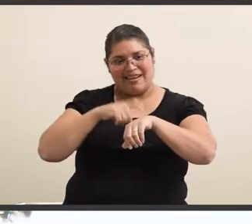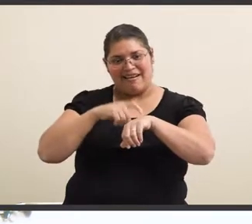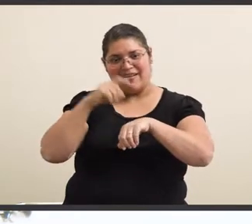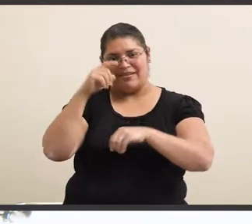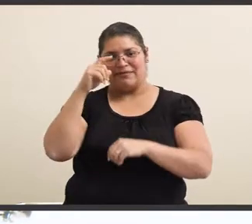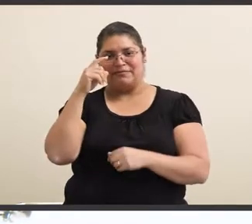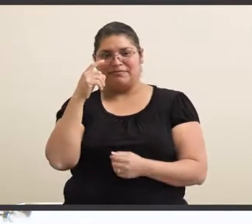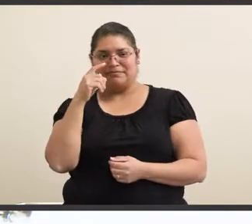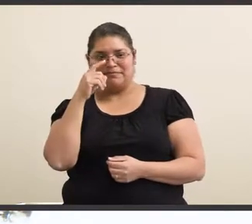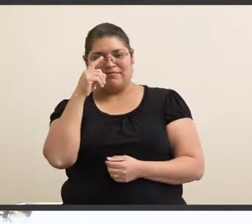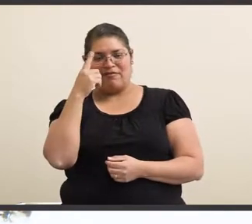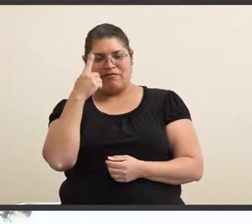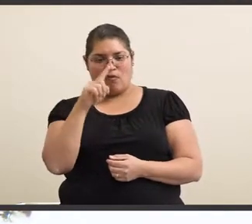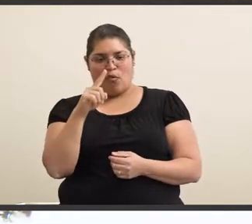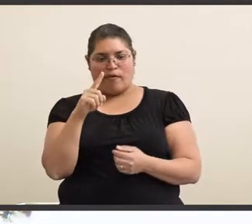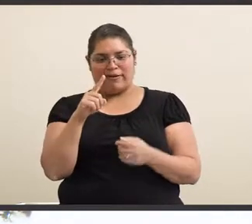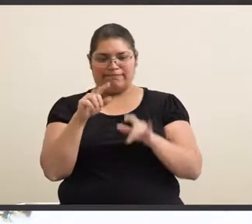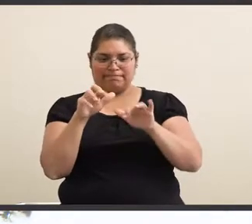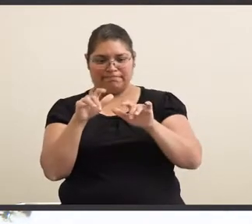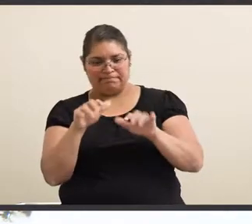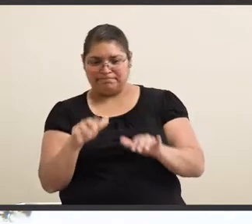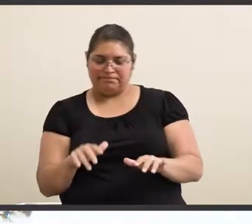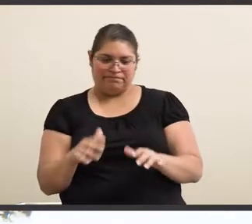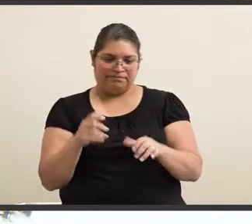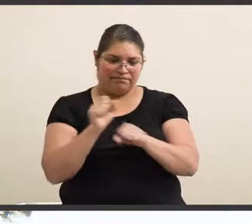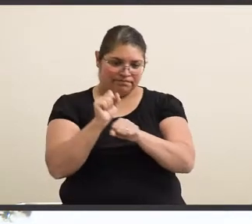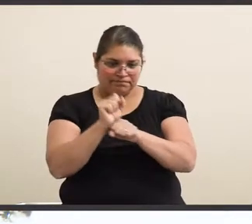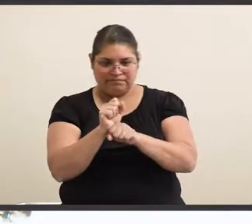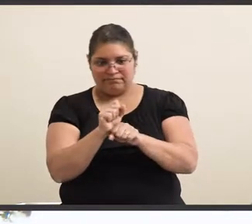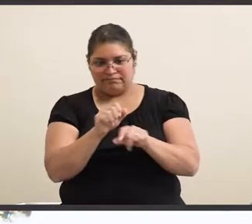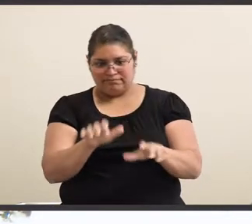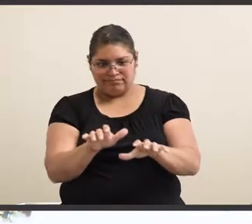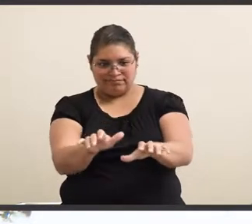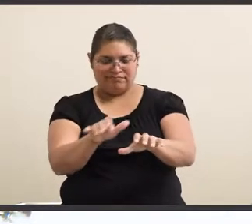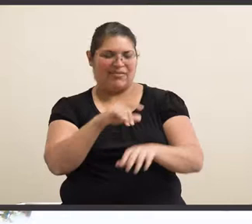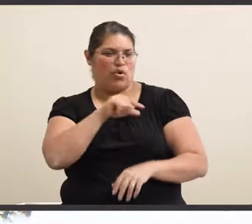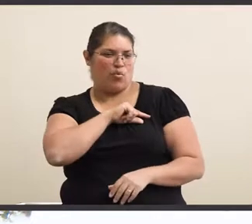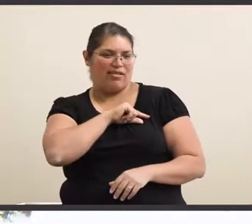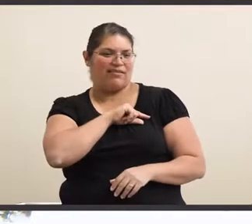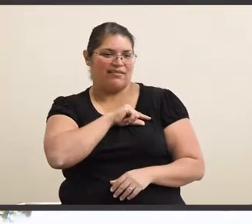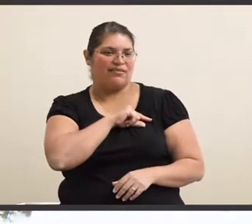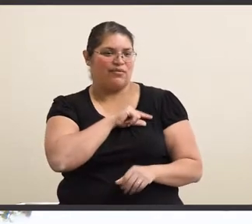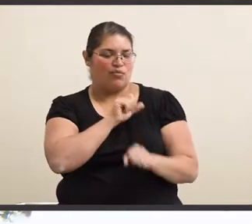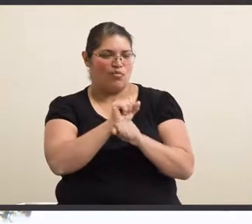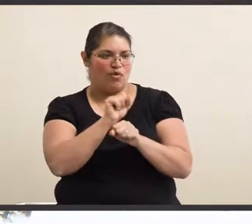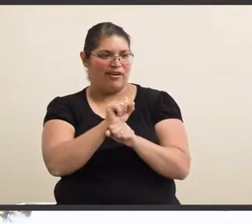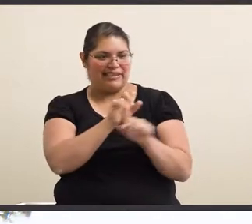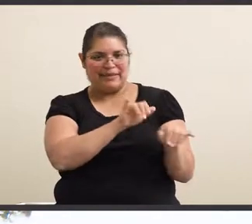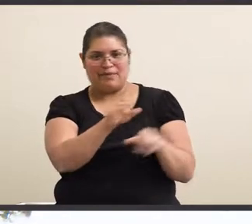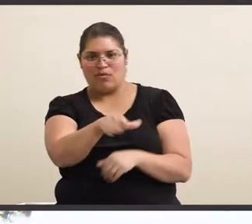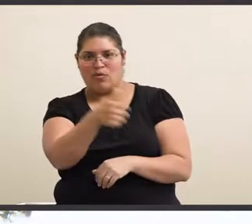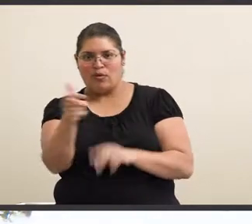just produce quality work as everybody else, I do,